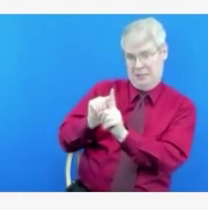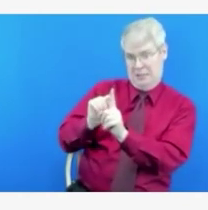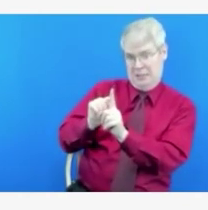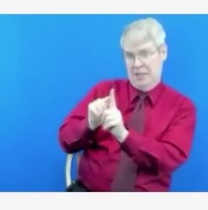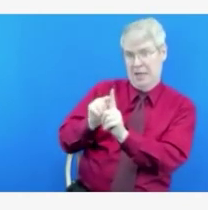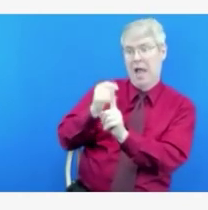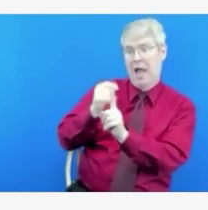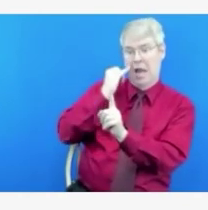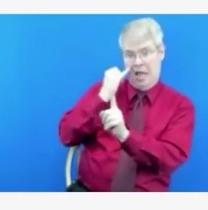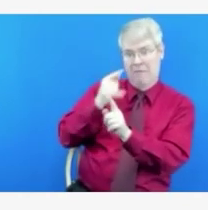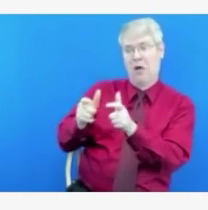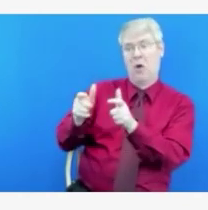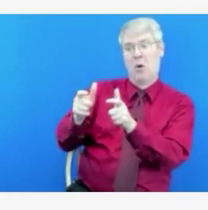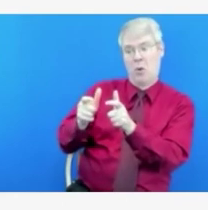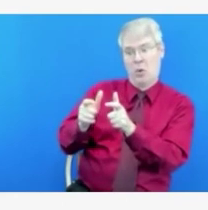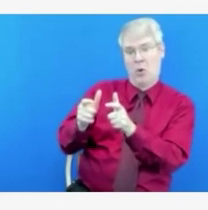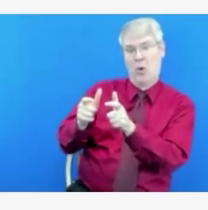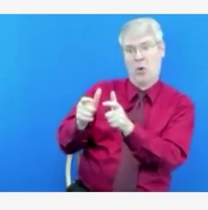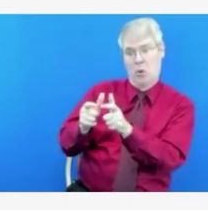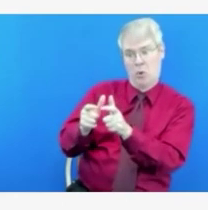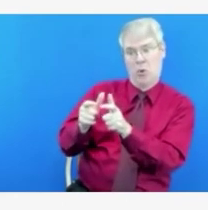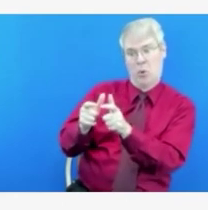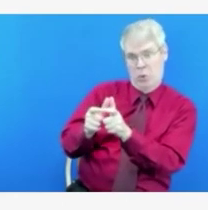towards we're optimistic.